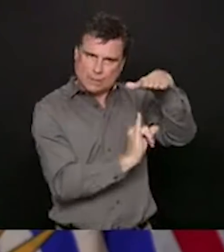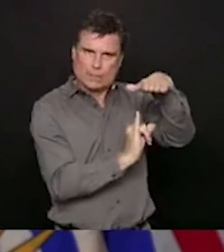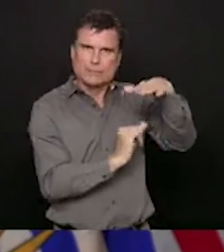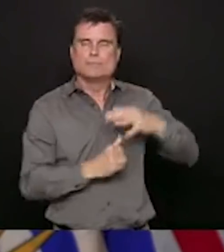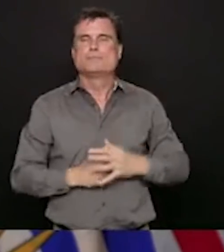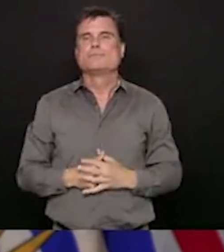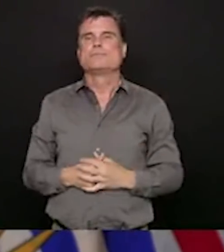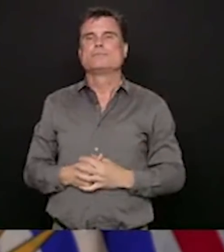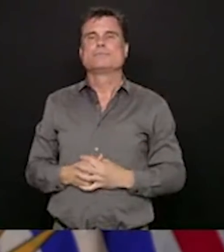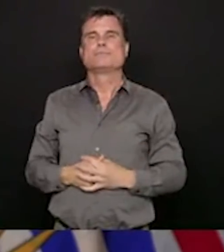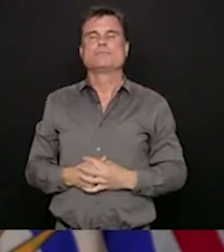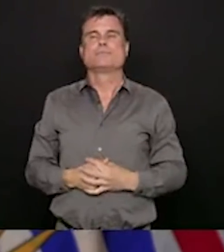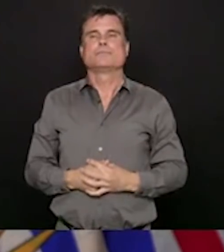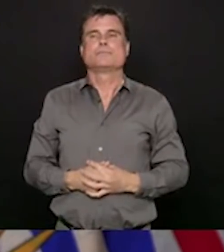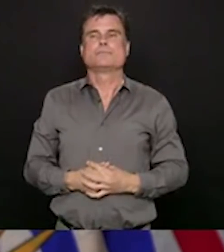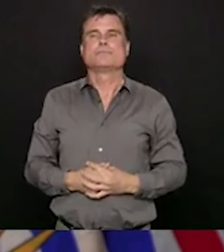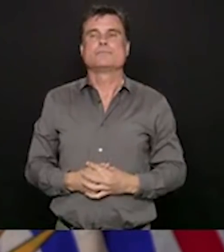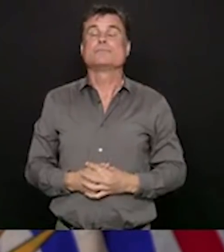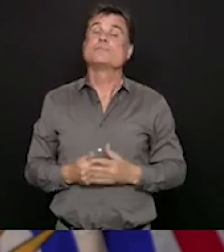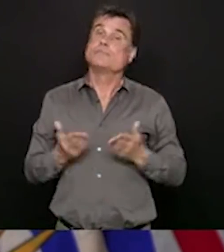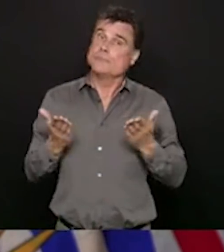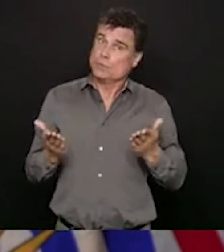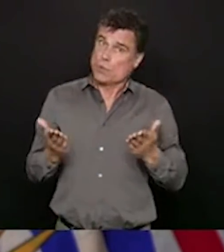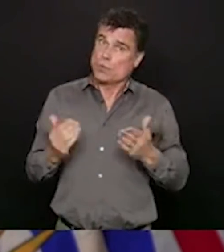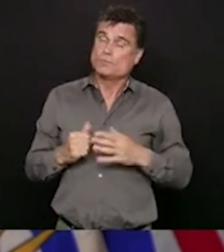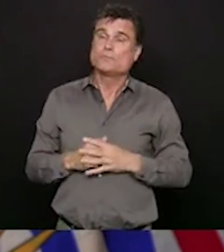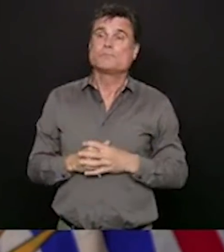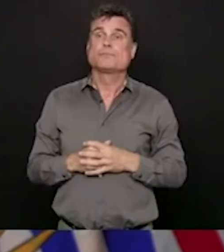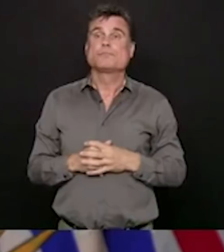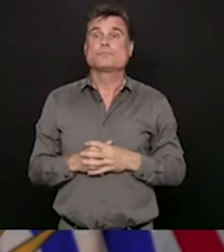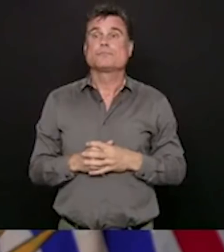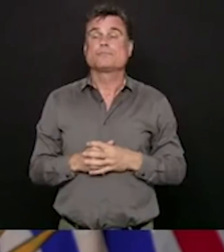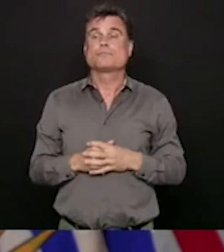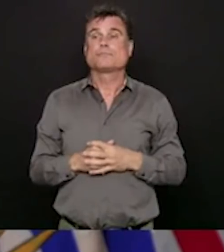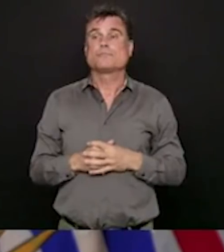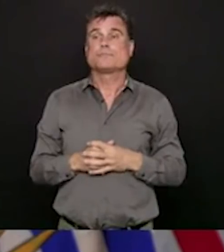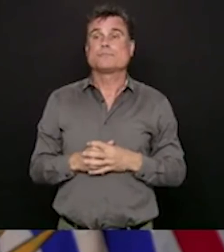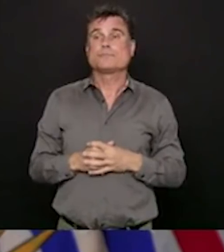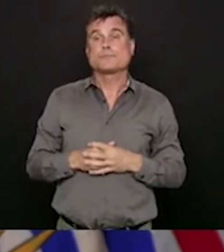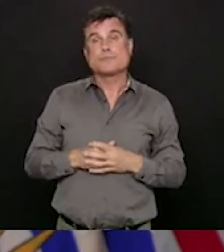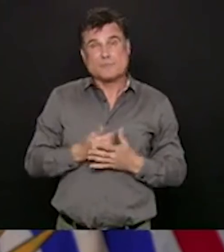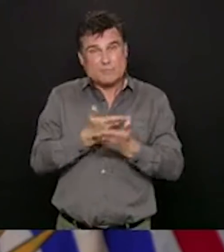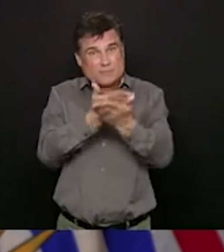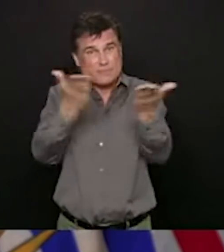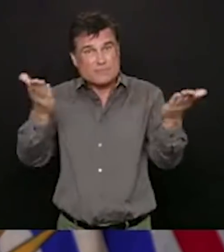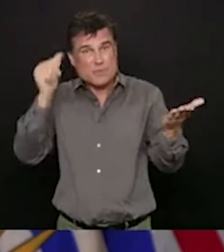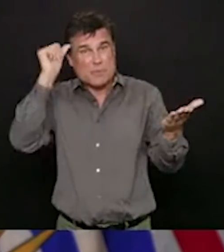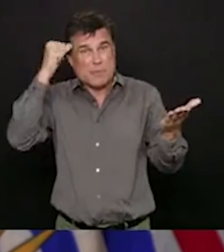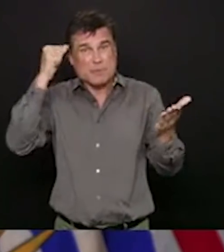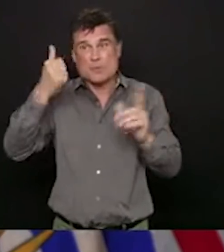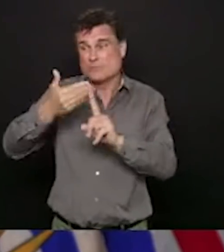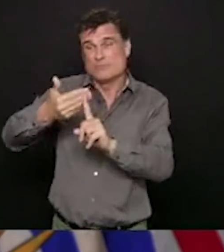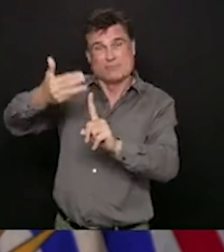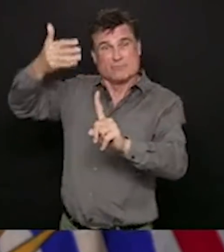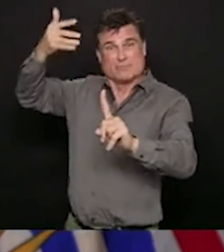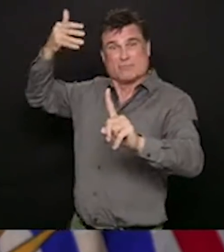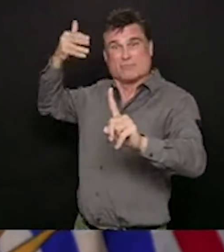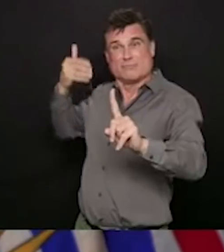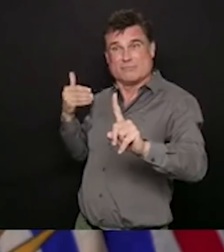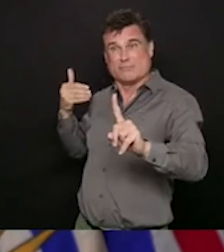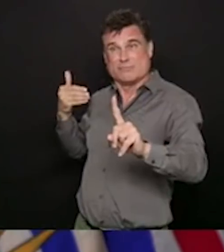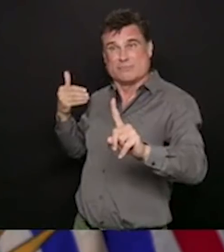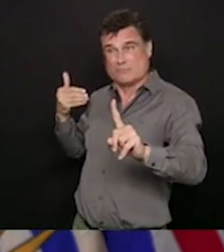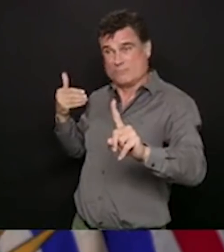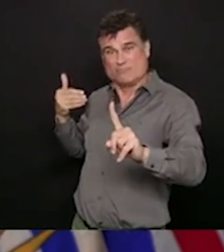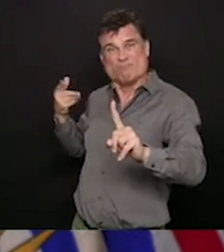that we've had in the past where this has been really important, you will recall early on in our pandemic here in British Columbia,